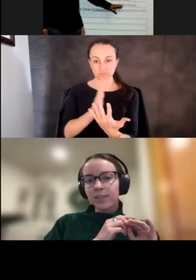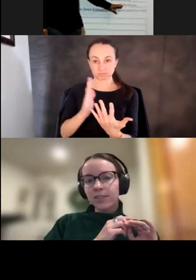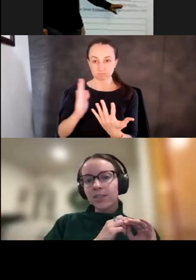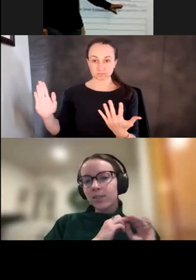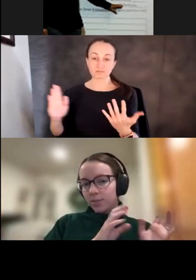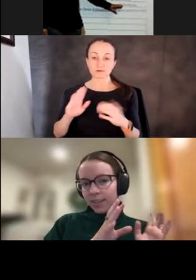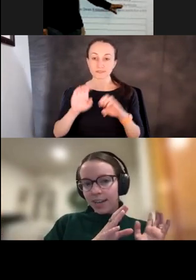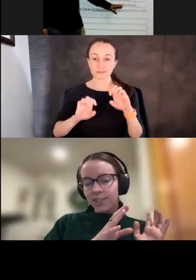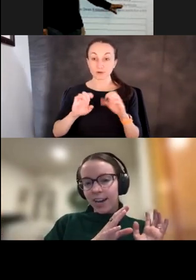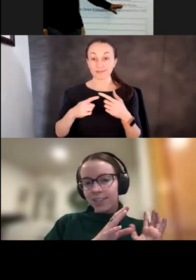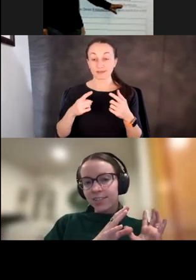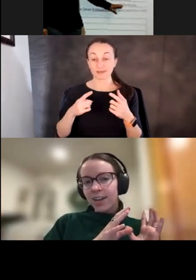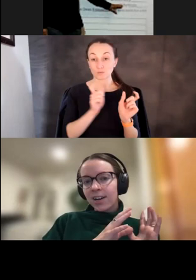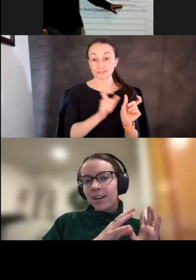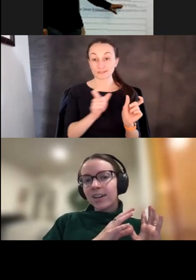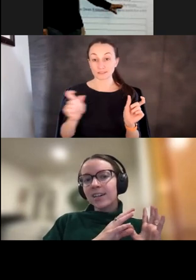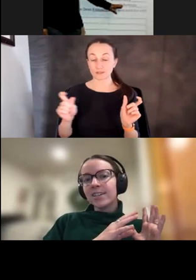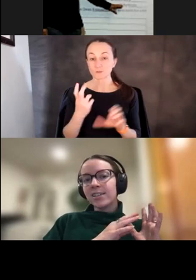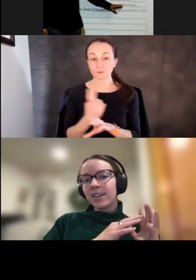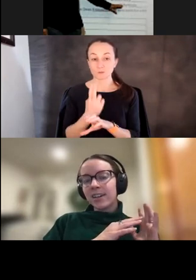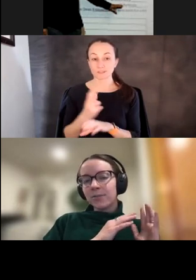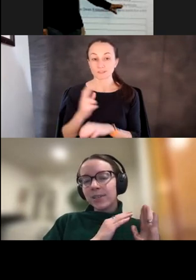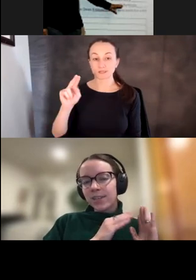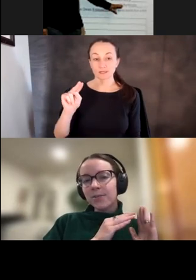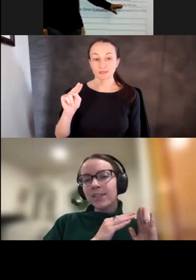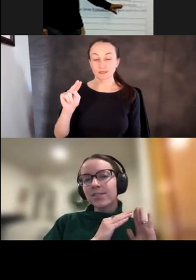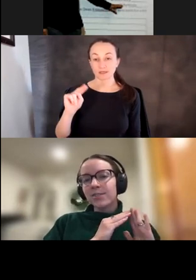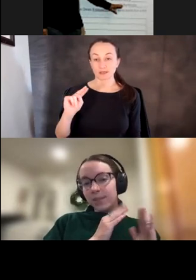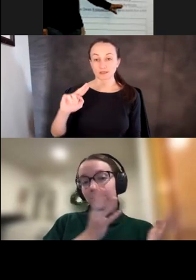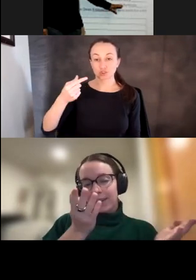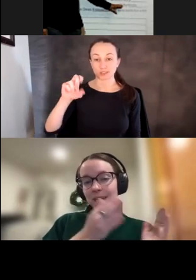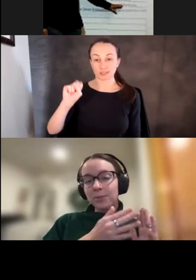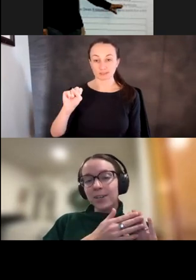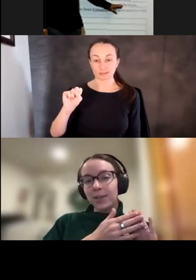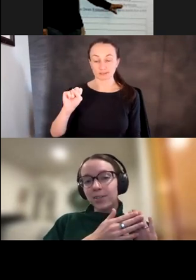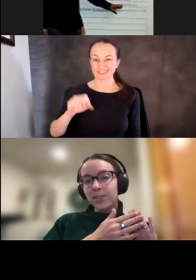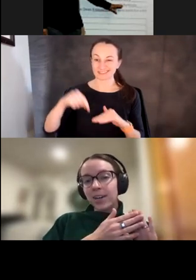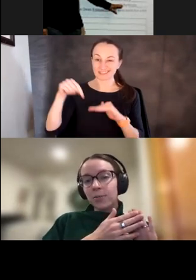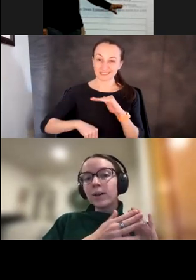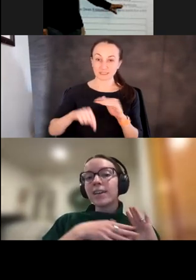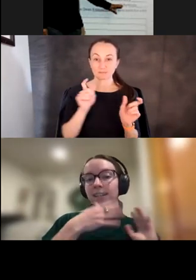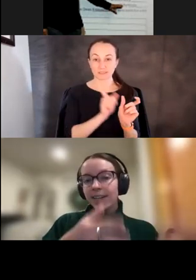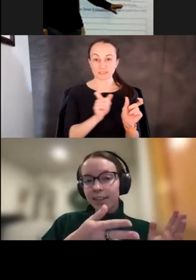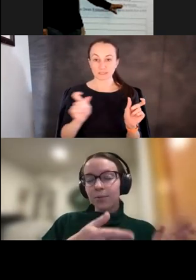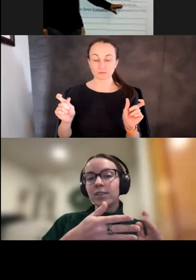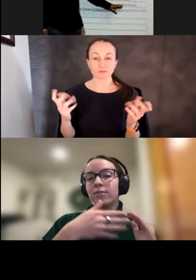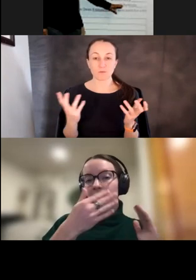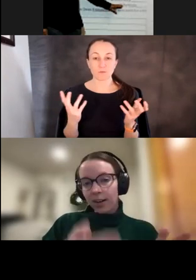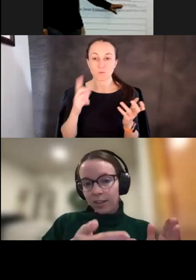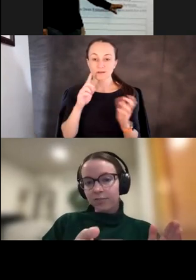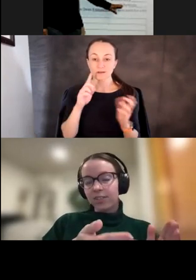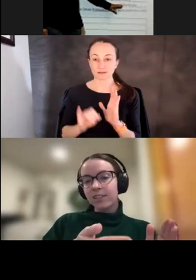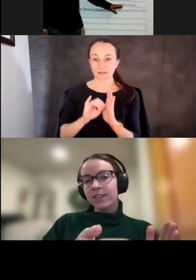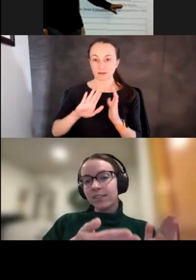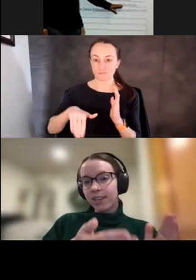sequenced using NGS, uh, uh, we sequenced, we like deep sequence, what the identity was of